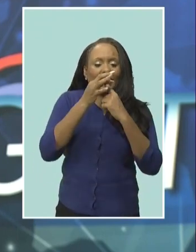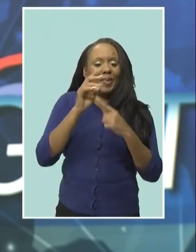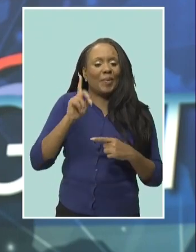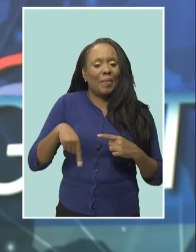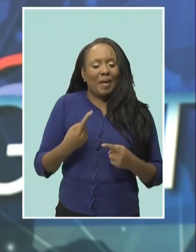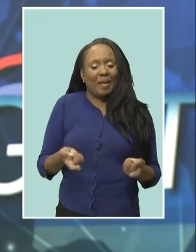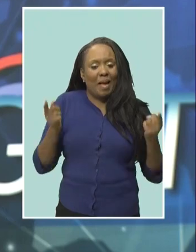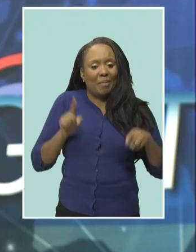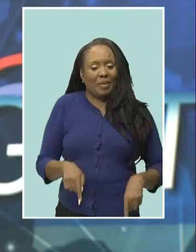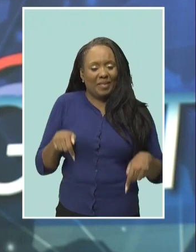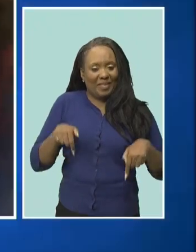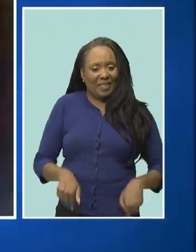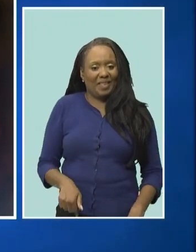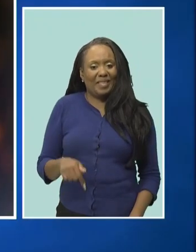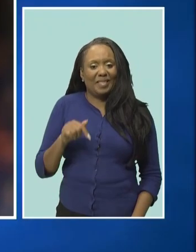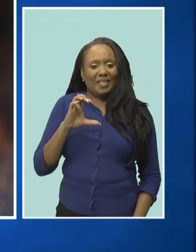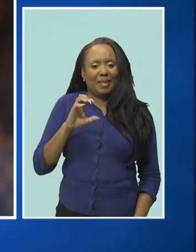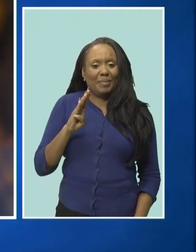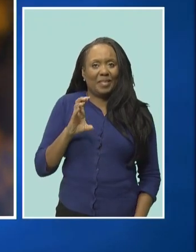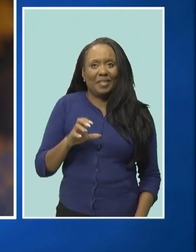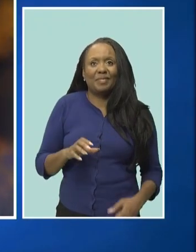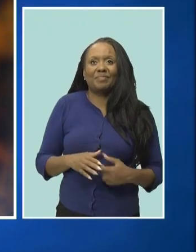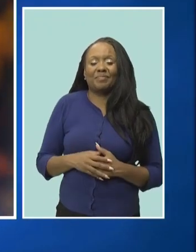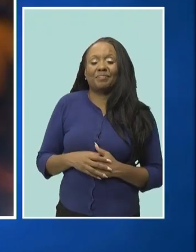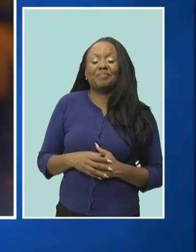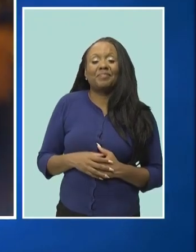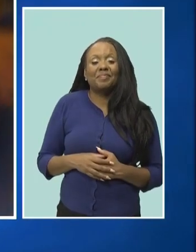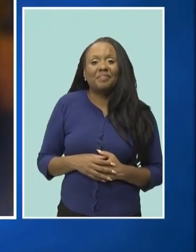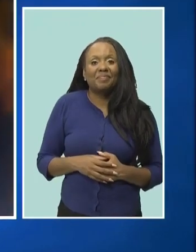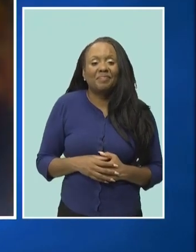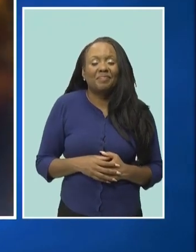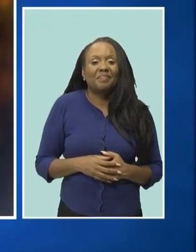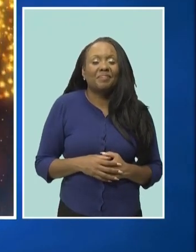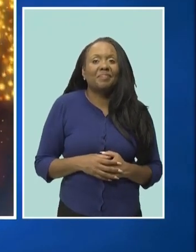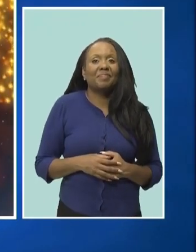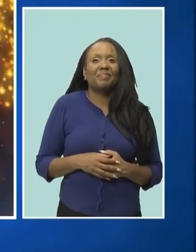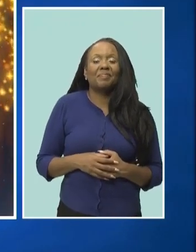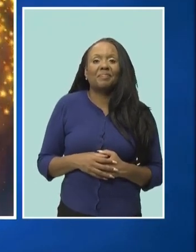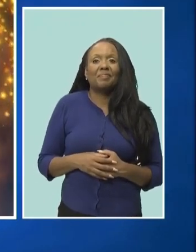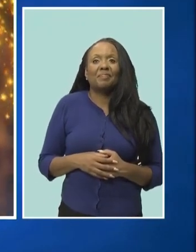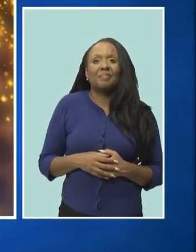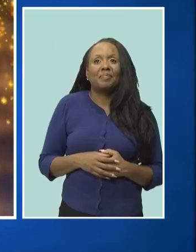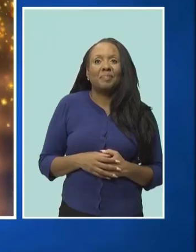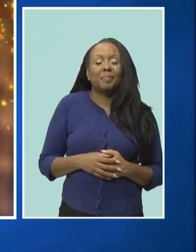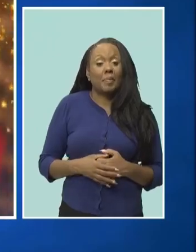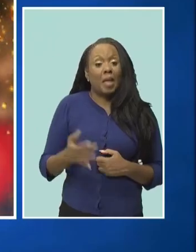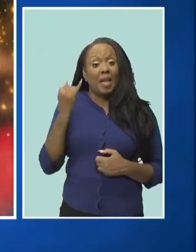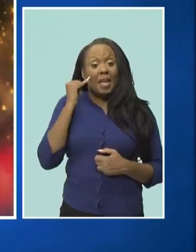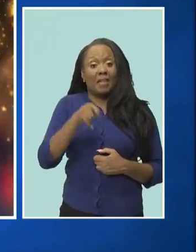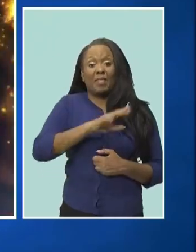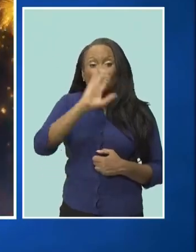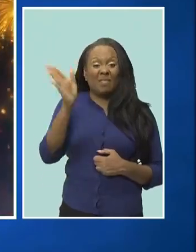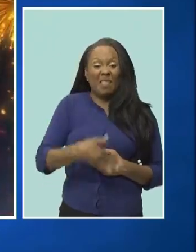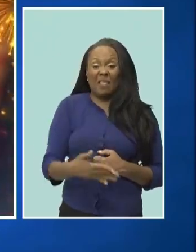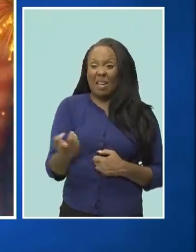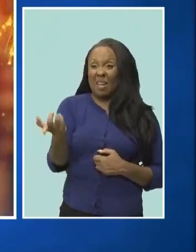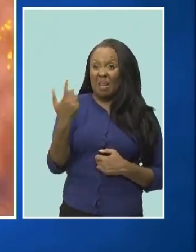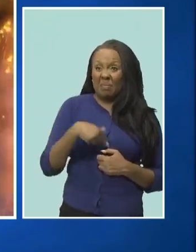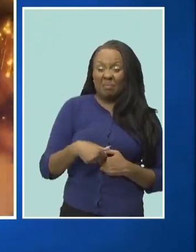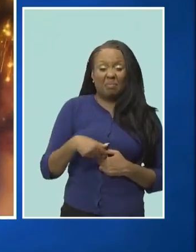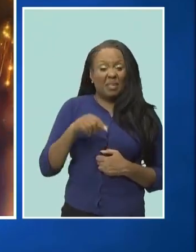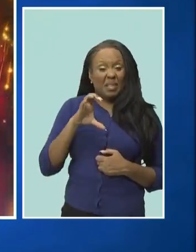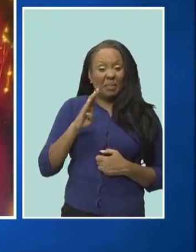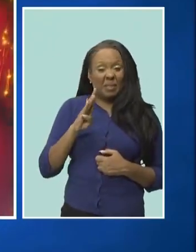at cbc if you've never been to cbc um to celebrate anything i'm inviting you to come there's a